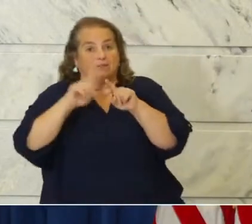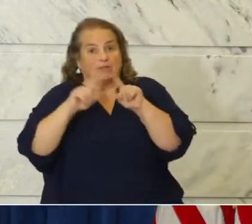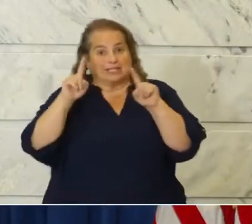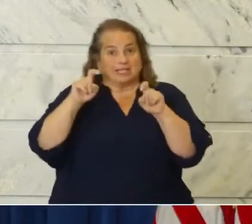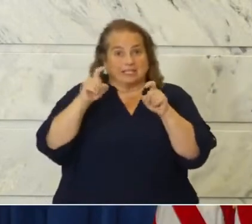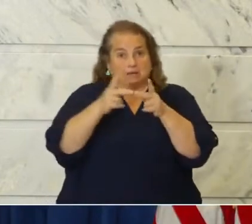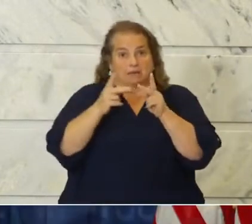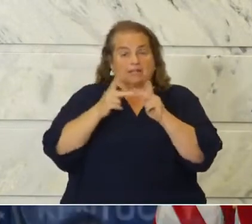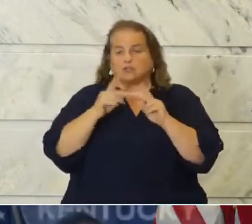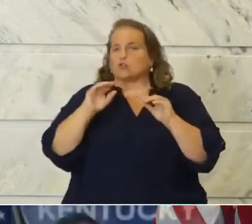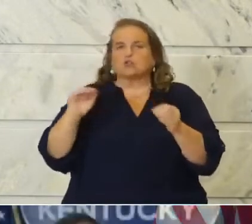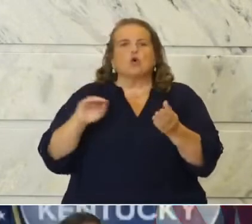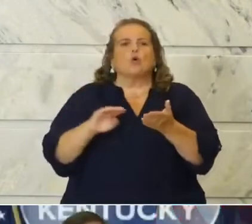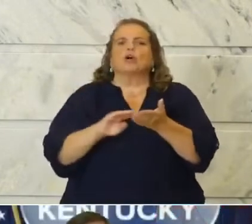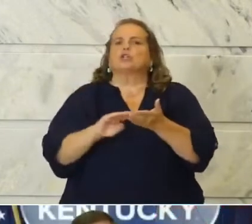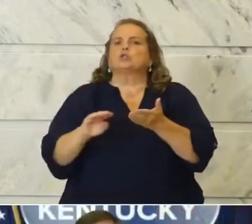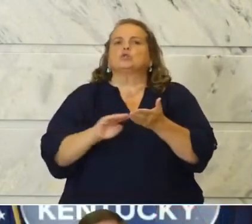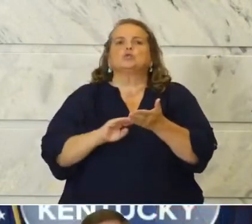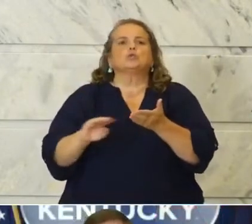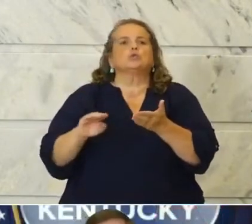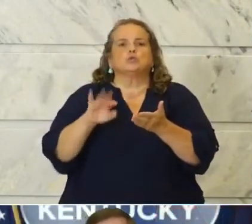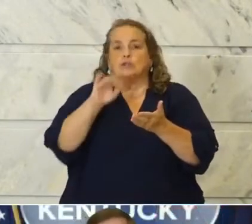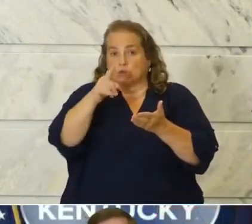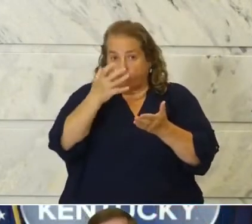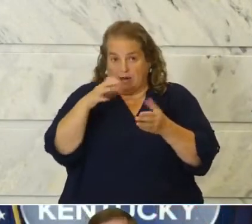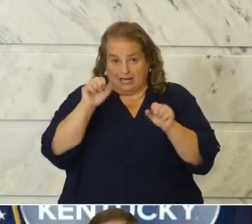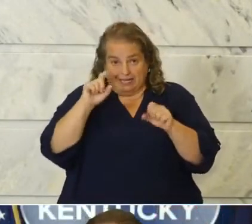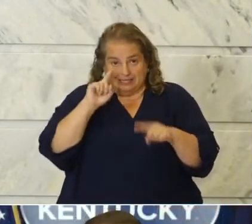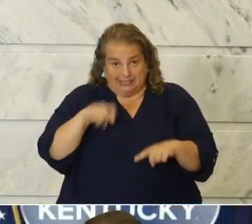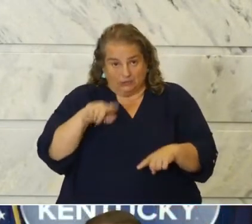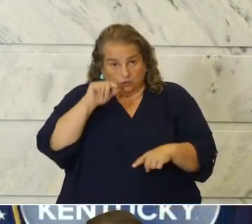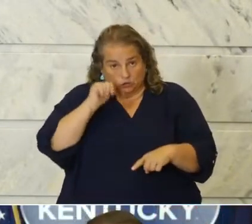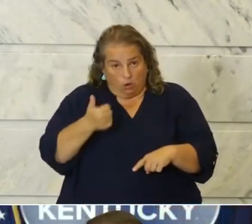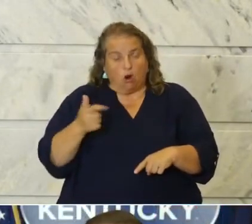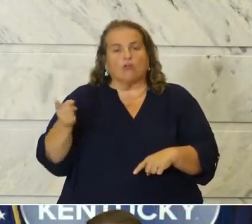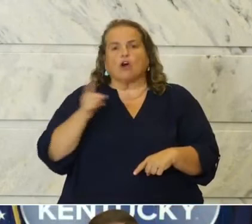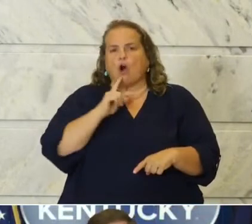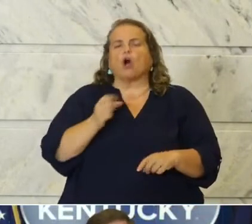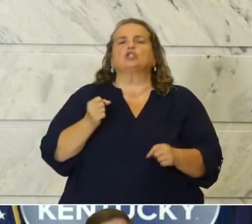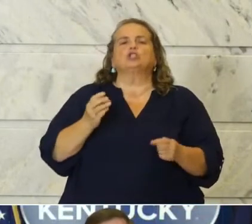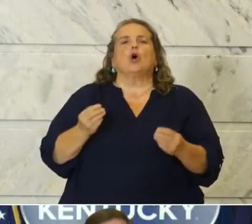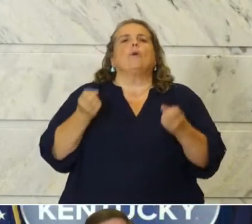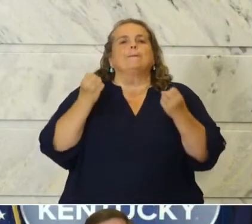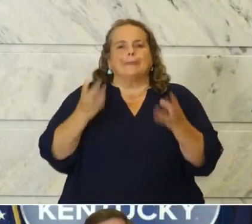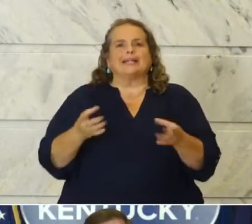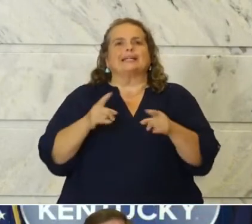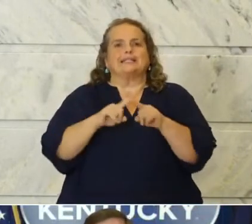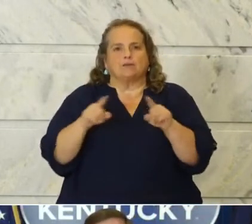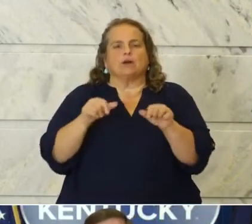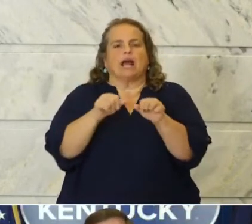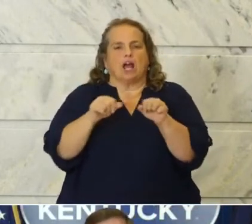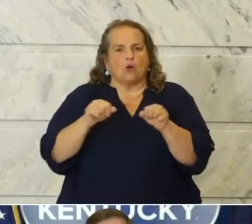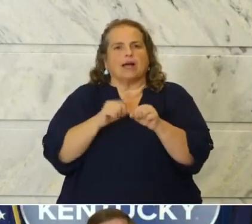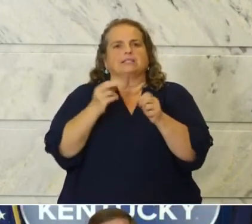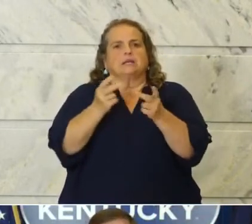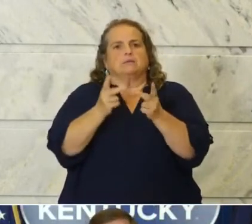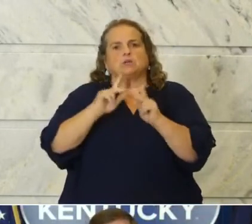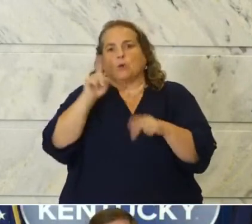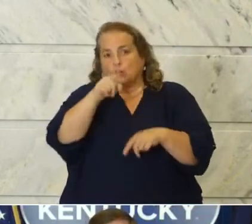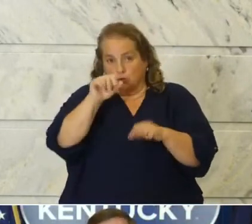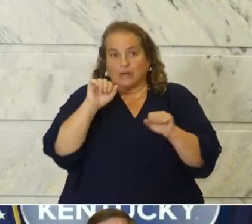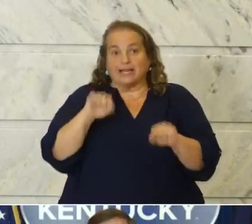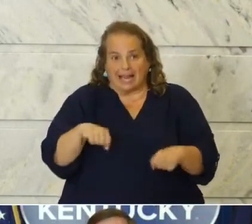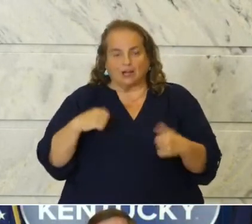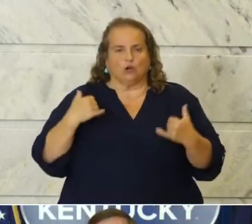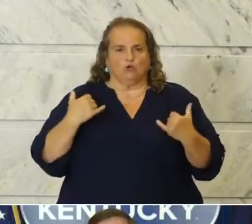sites there are, there's no excuse if you want to get a test tomorrow. There are so many different areas and places where you can